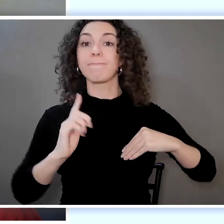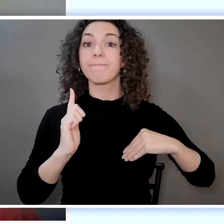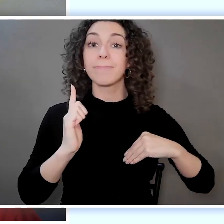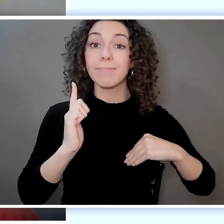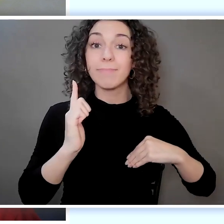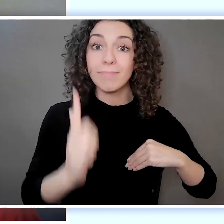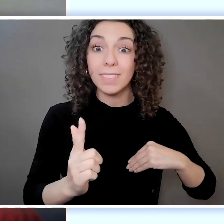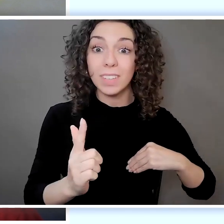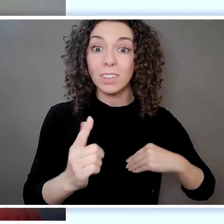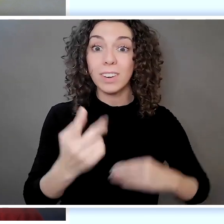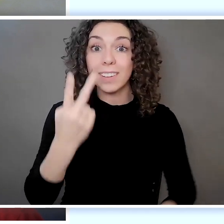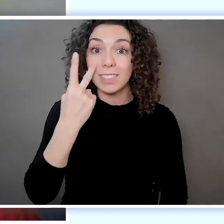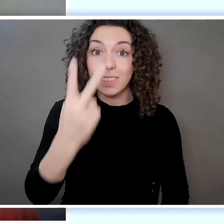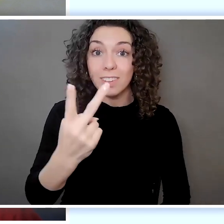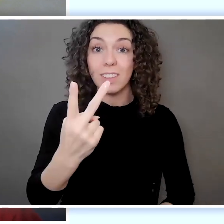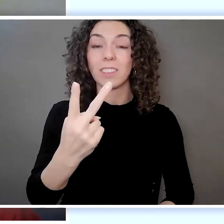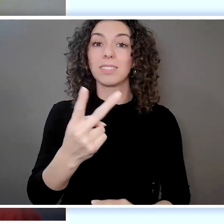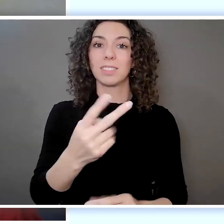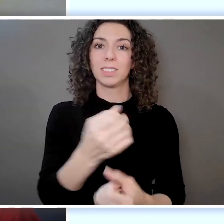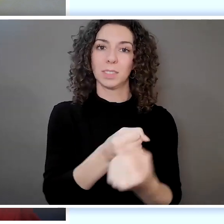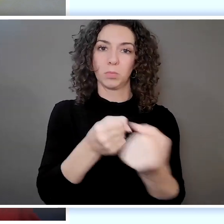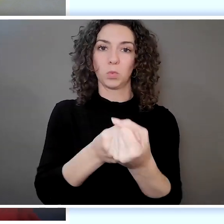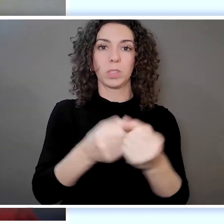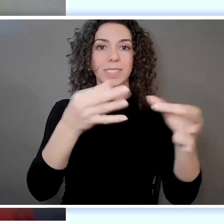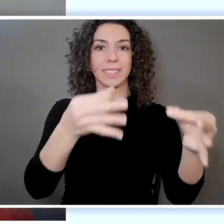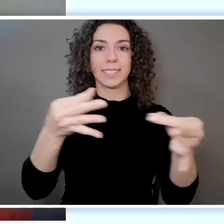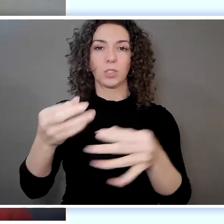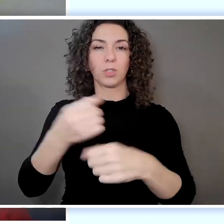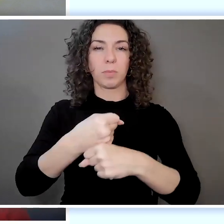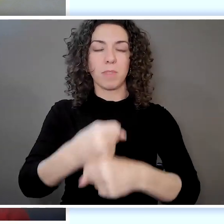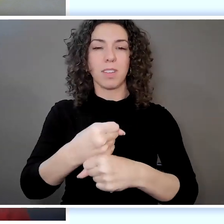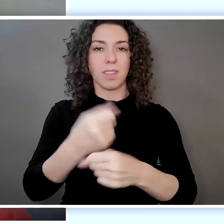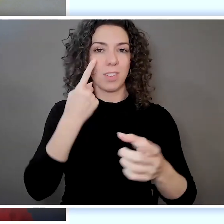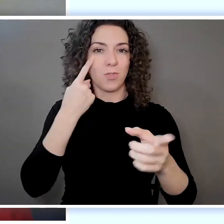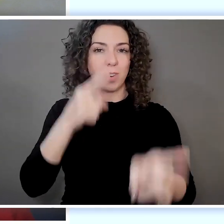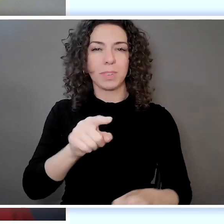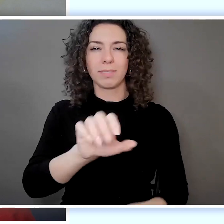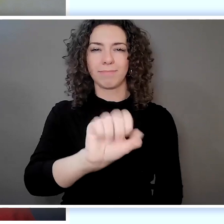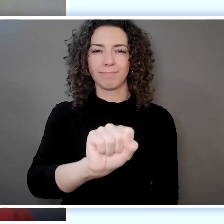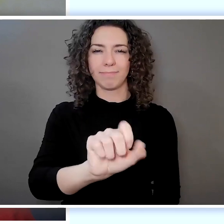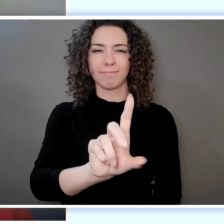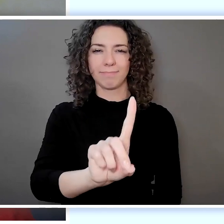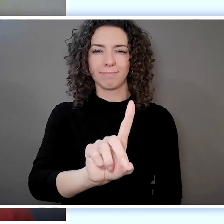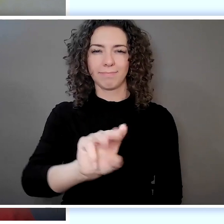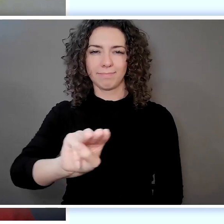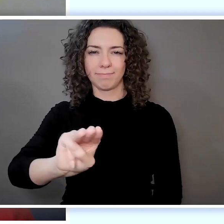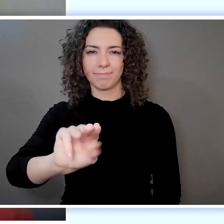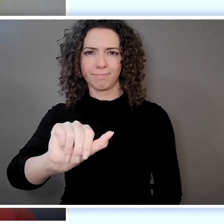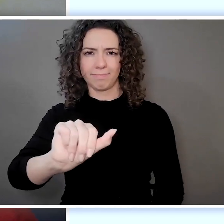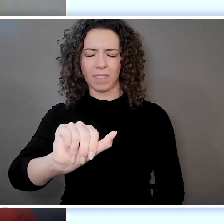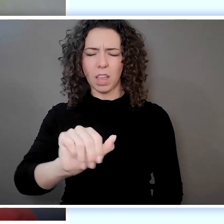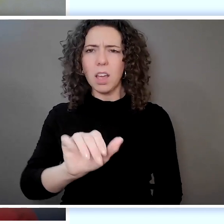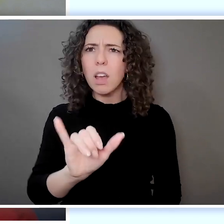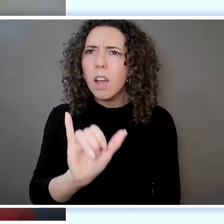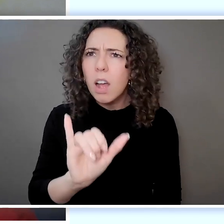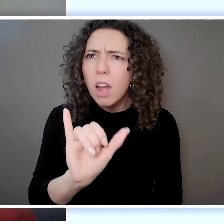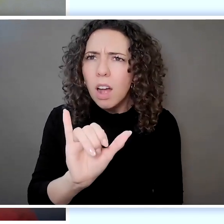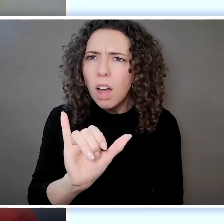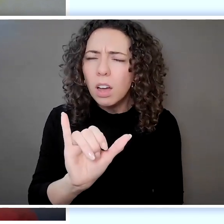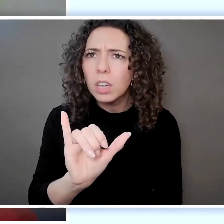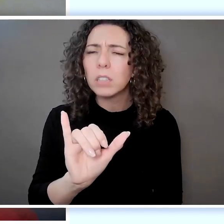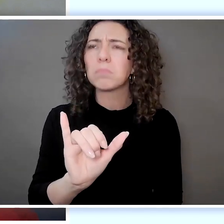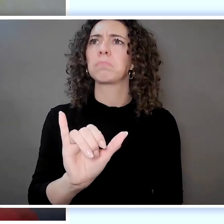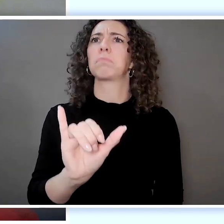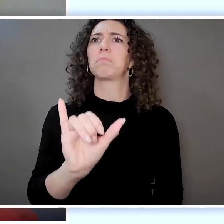the Supported Decision Making Agreement and what it could do for